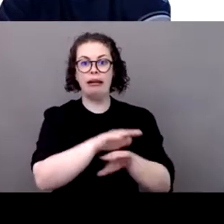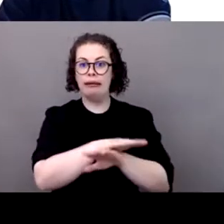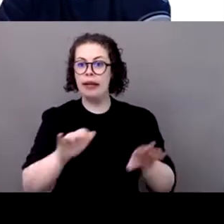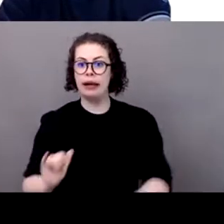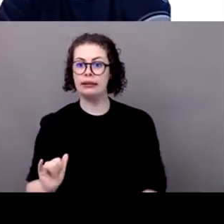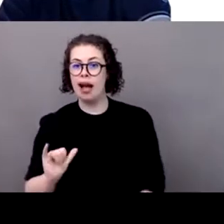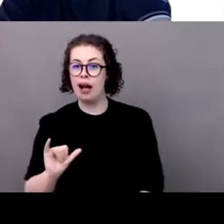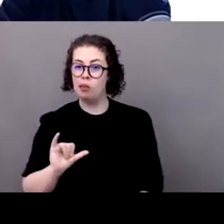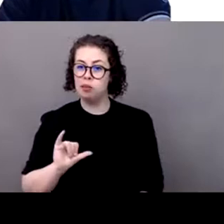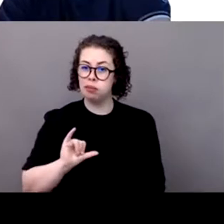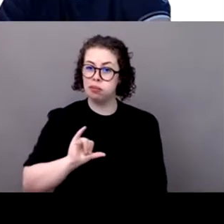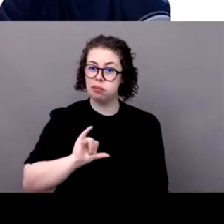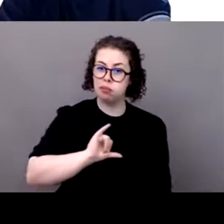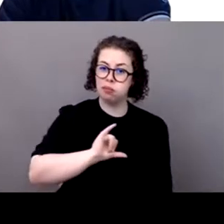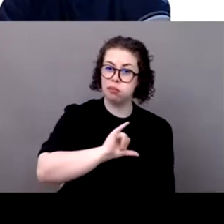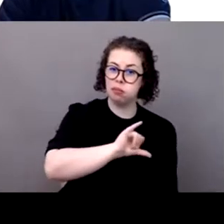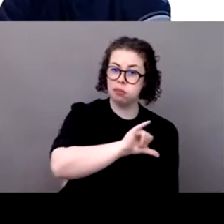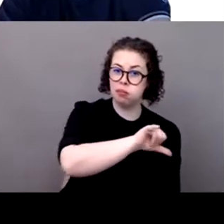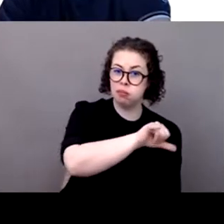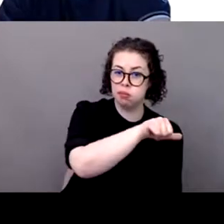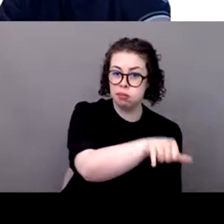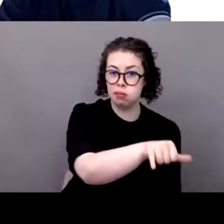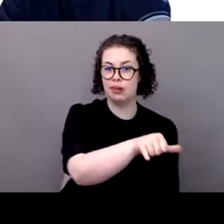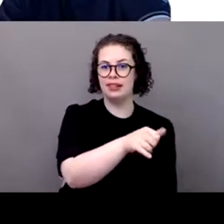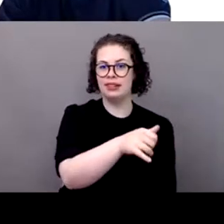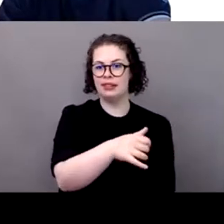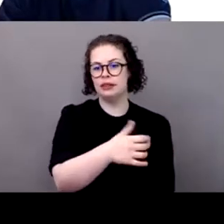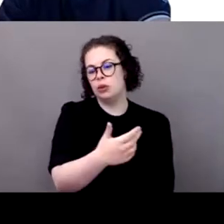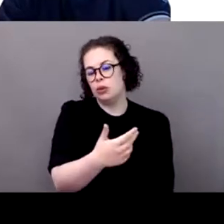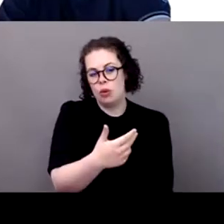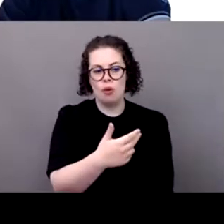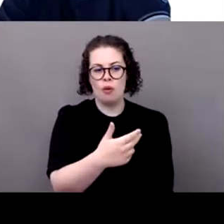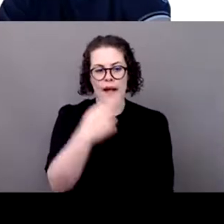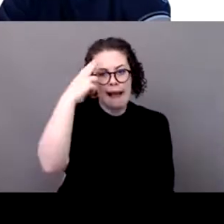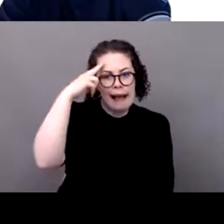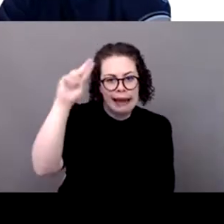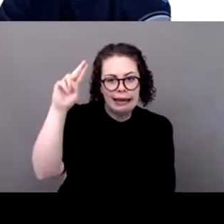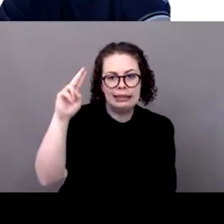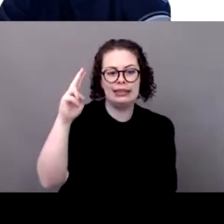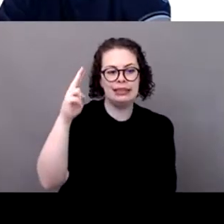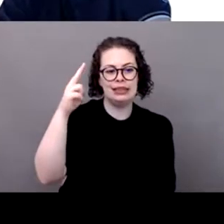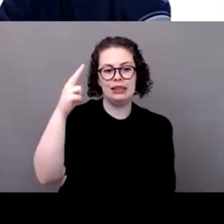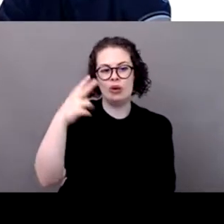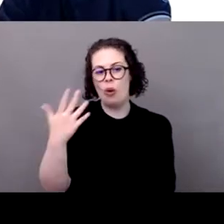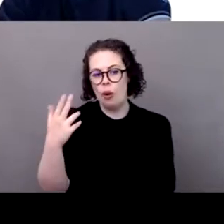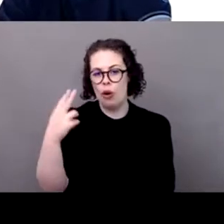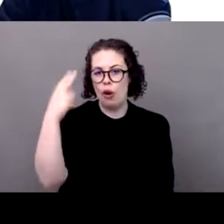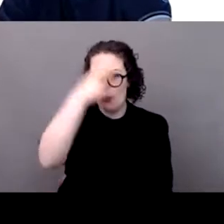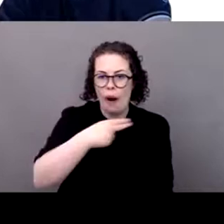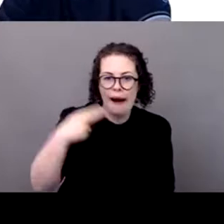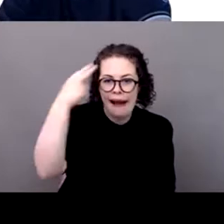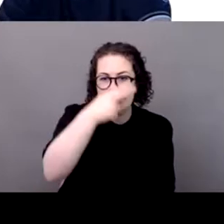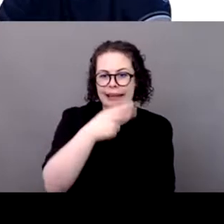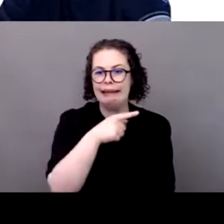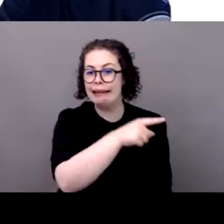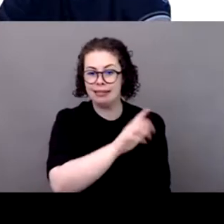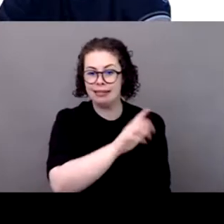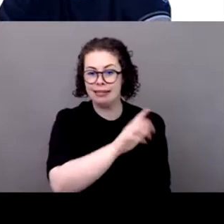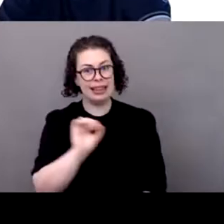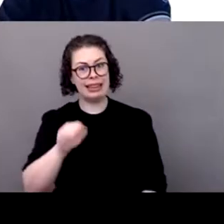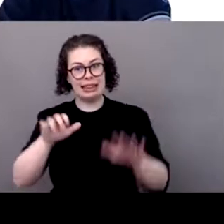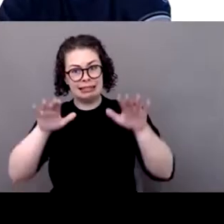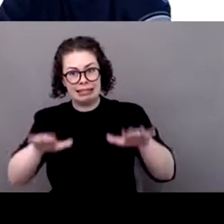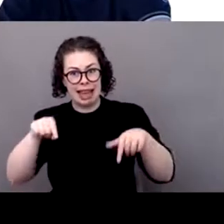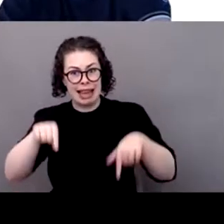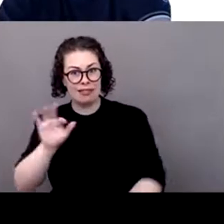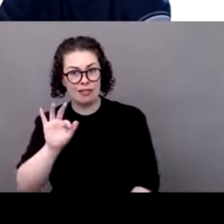one season when we choose to start a practice. There is also an economy of networks, of functionalities, which can